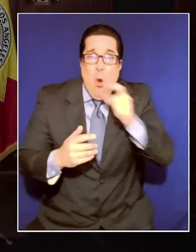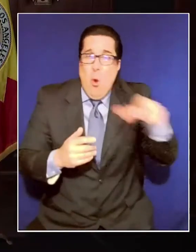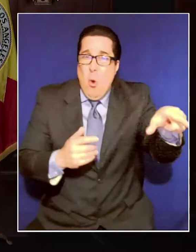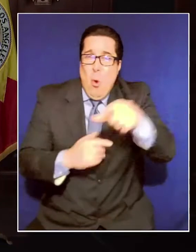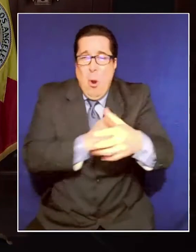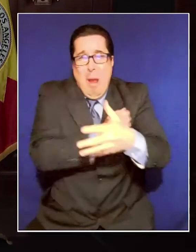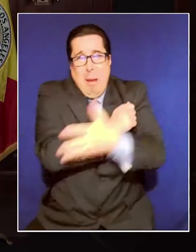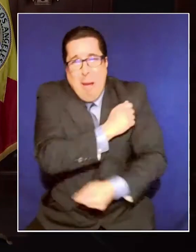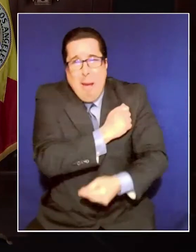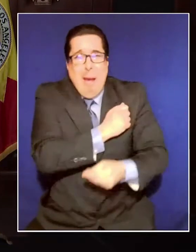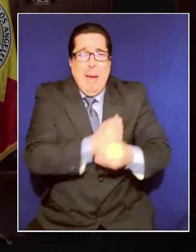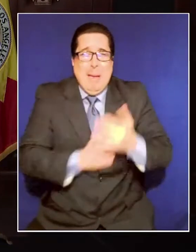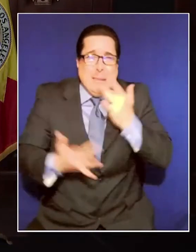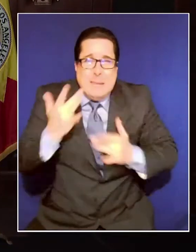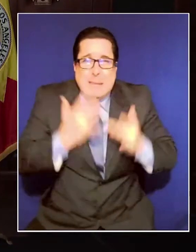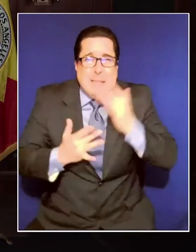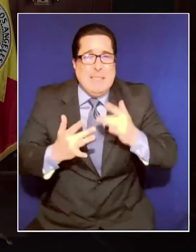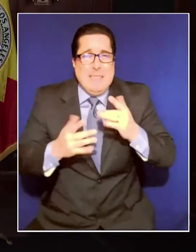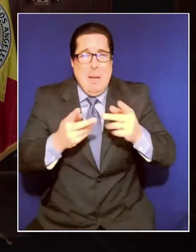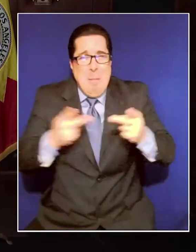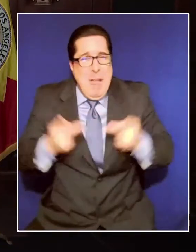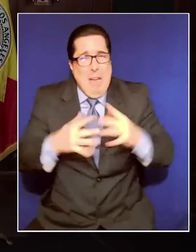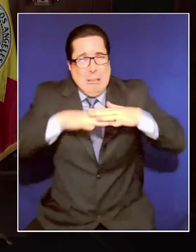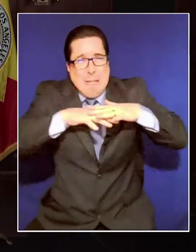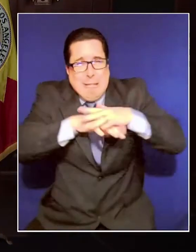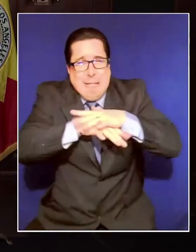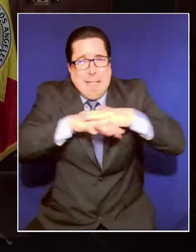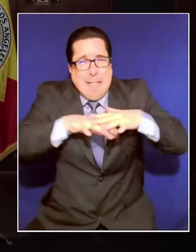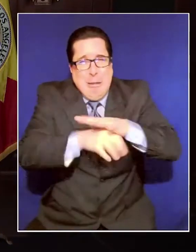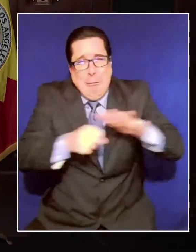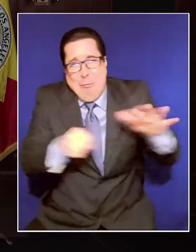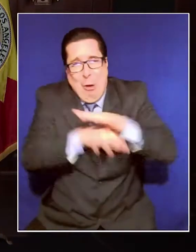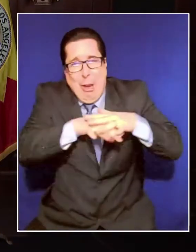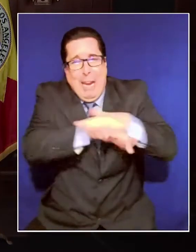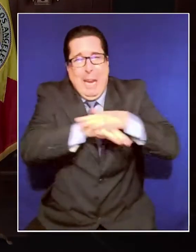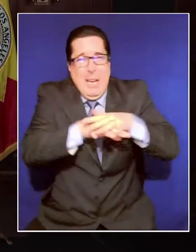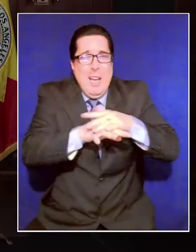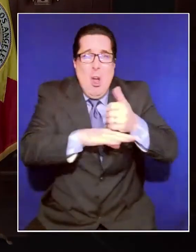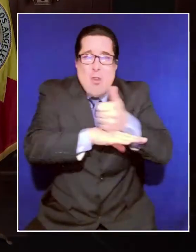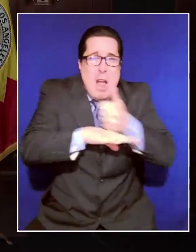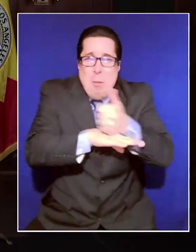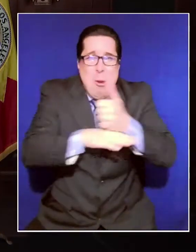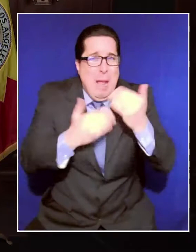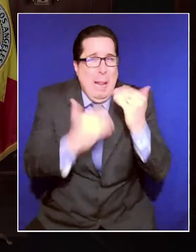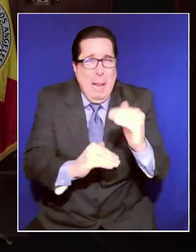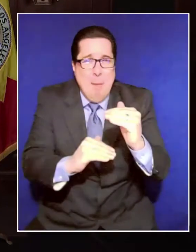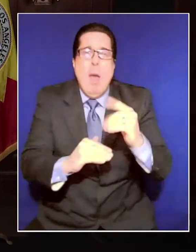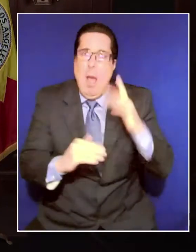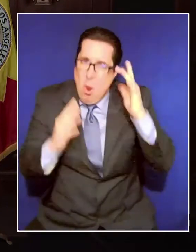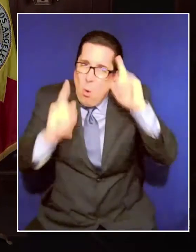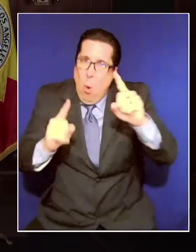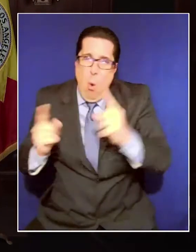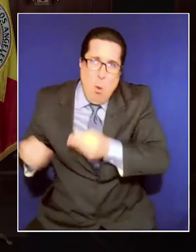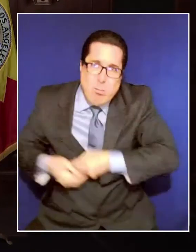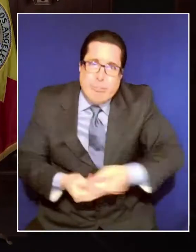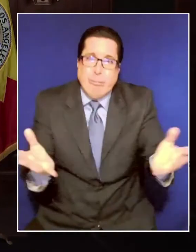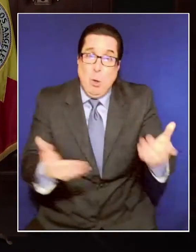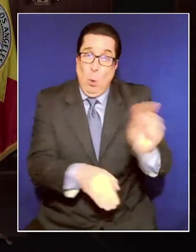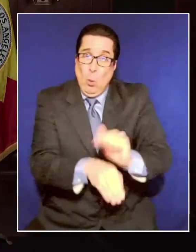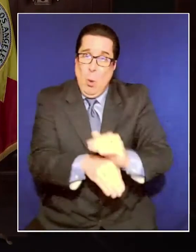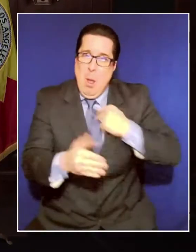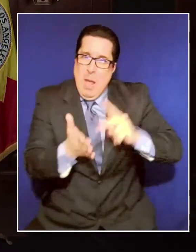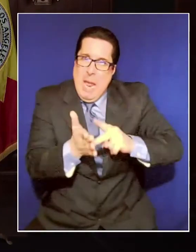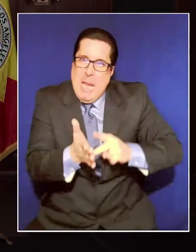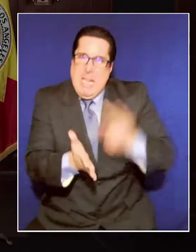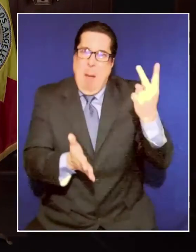densest communities that are most transportation poor. And tonight, I can announce that we've doubled that capacity this